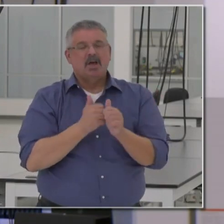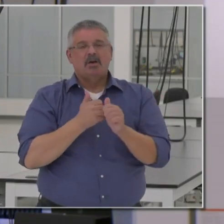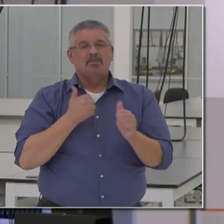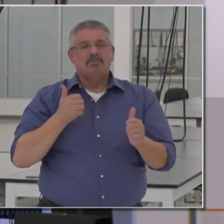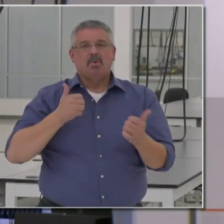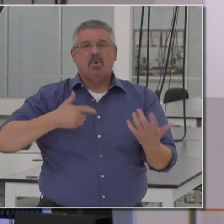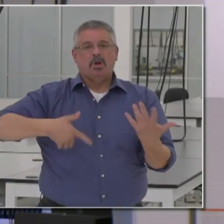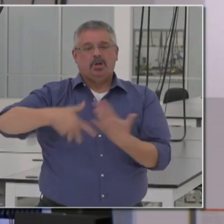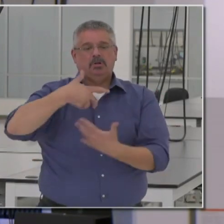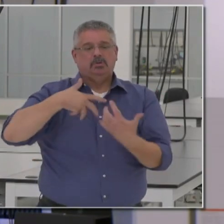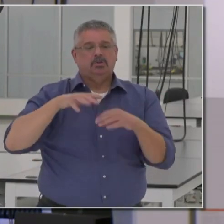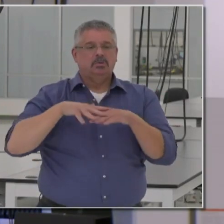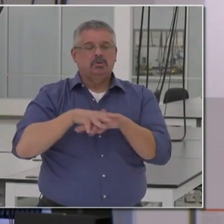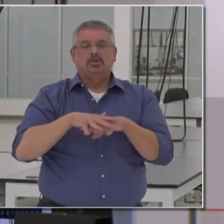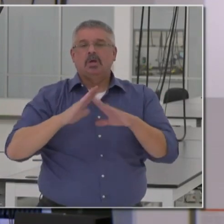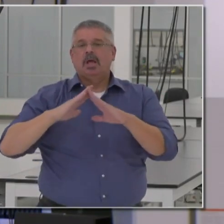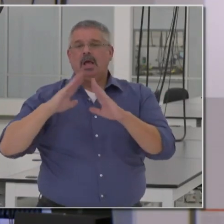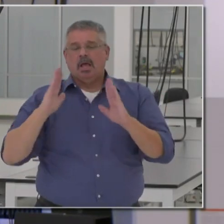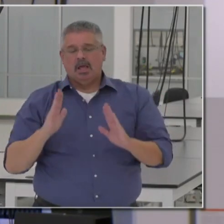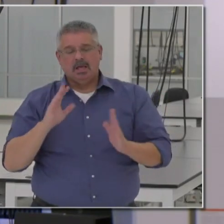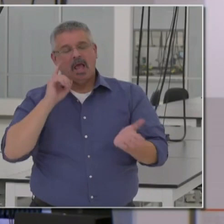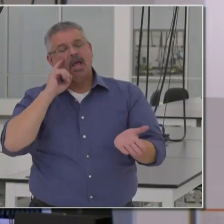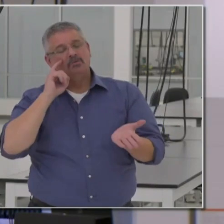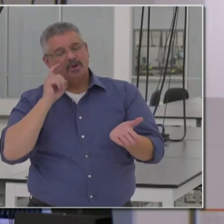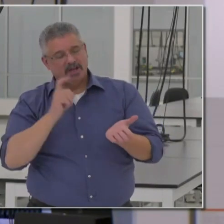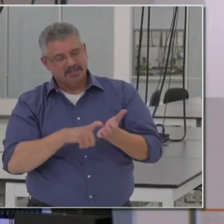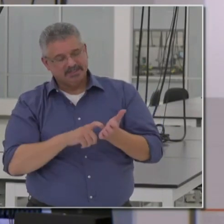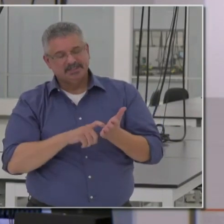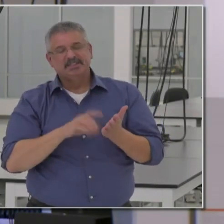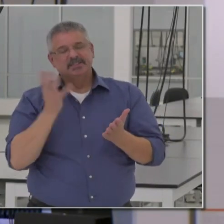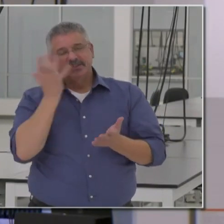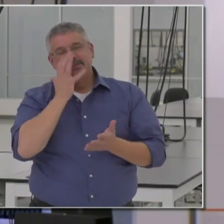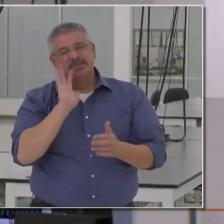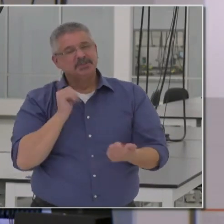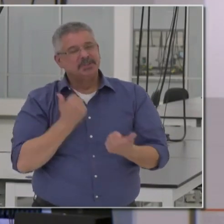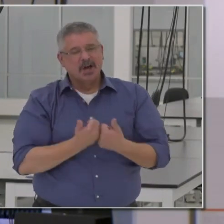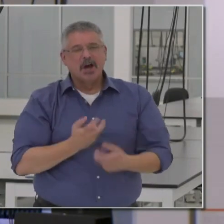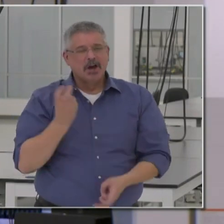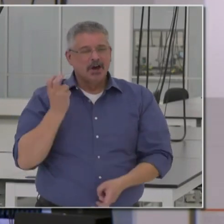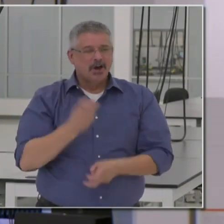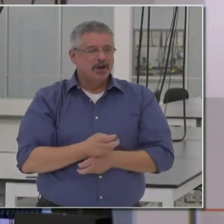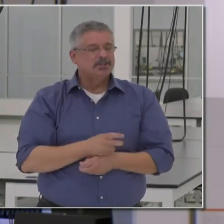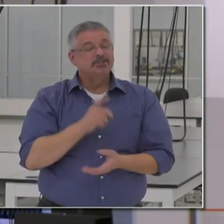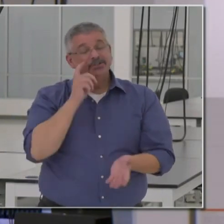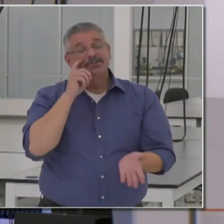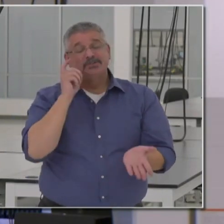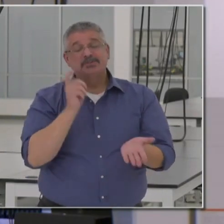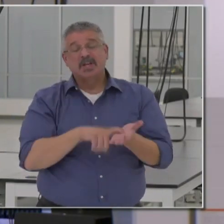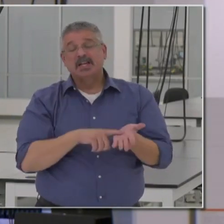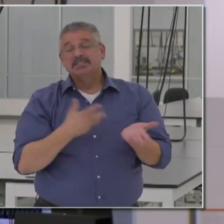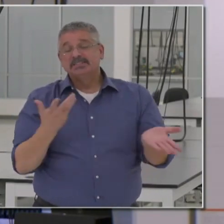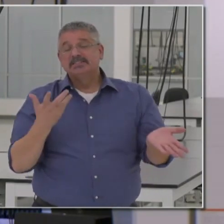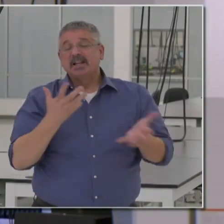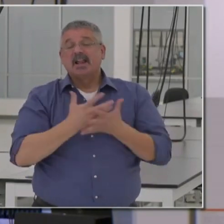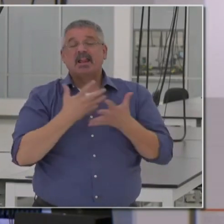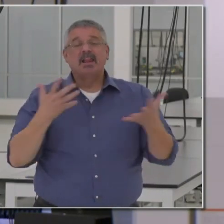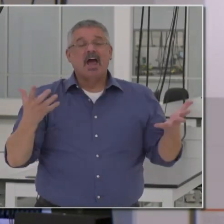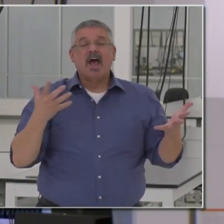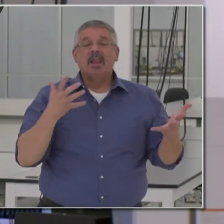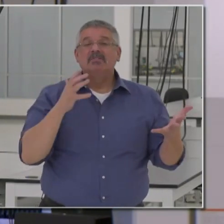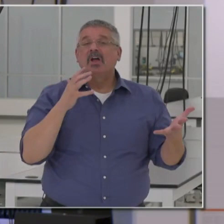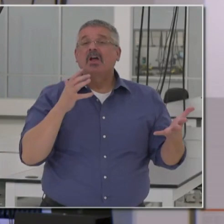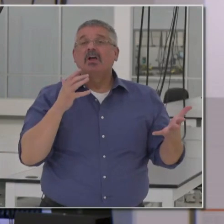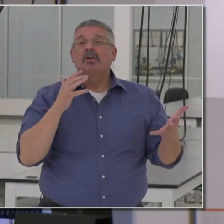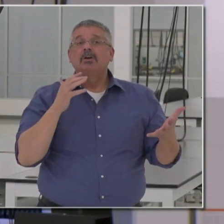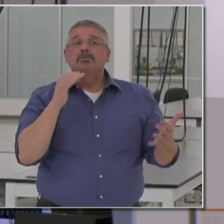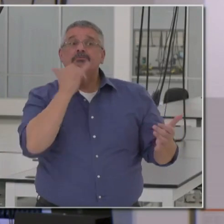mixing outside of your household. I recognize how challenging and difficult that is. And I also recognize that there's tremendous amount of misinformation